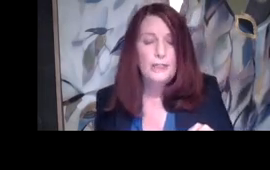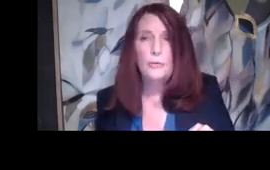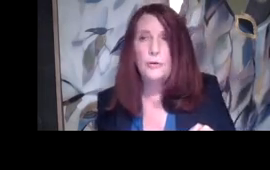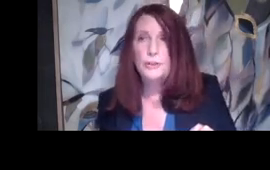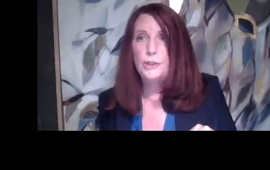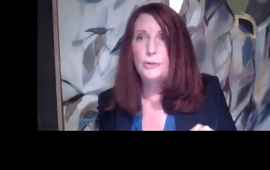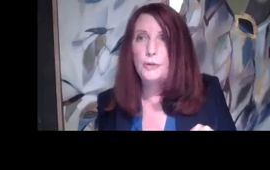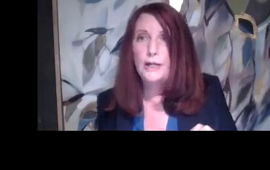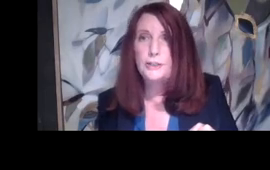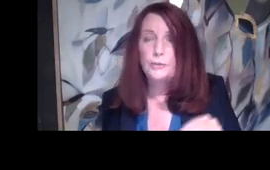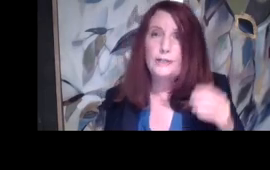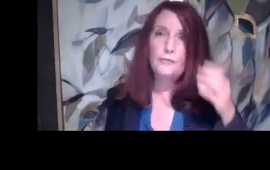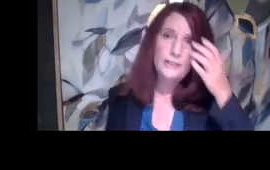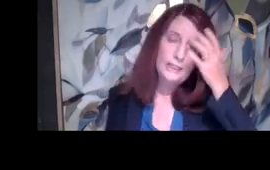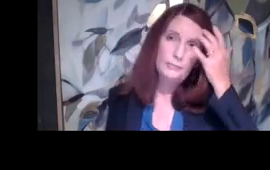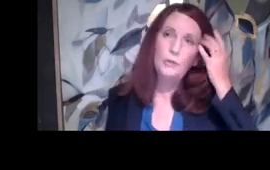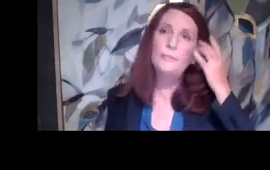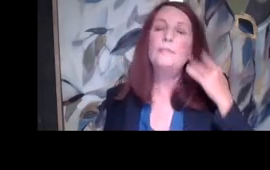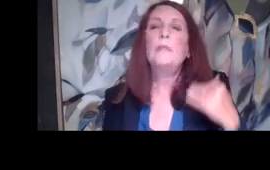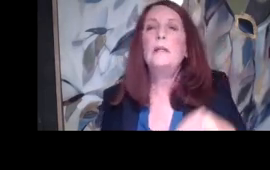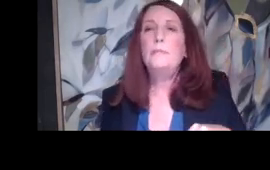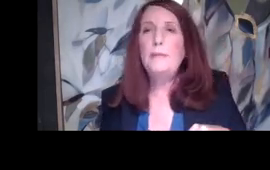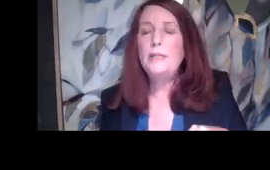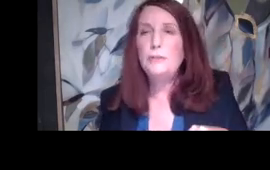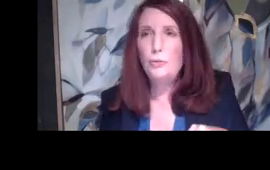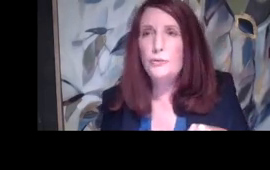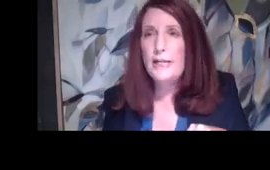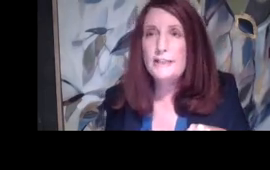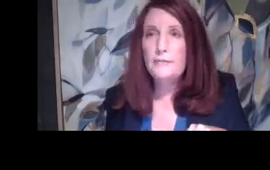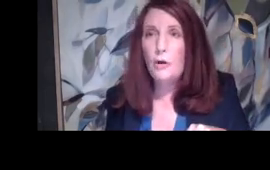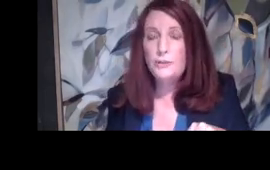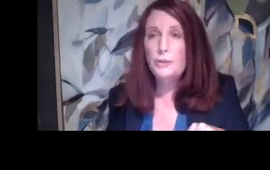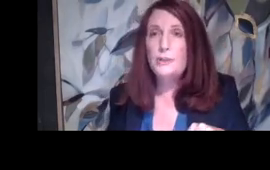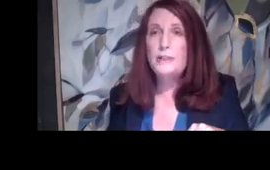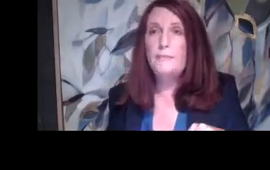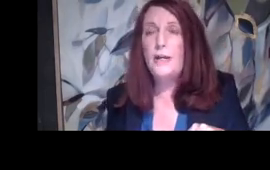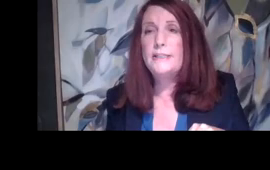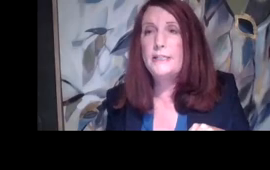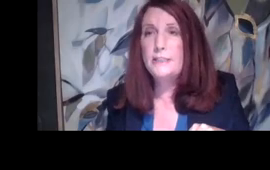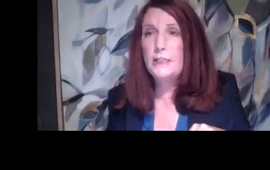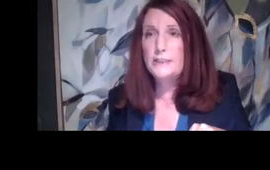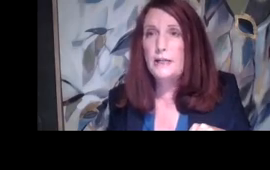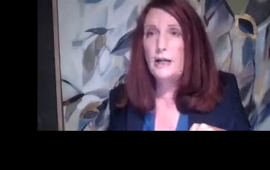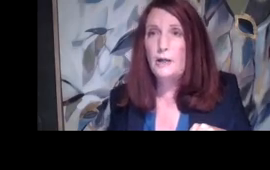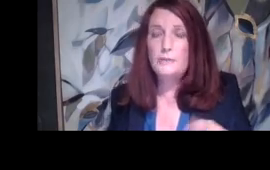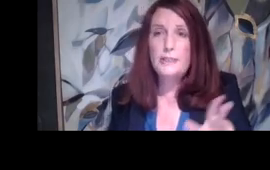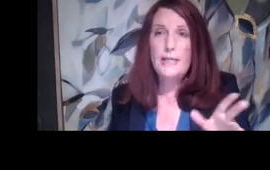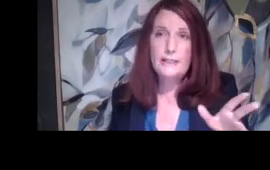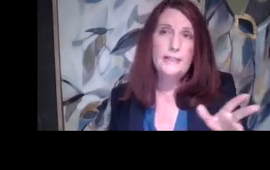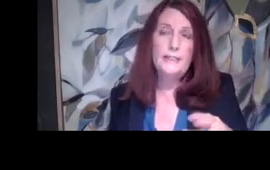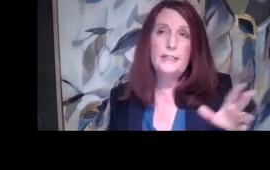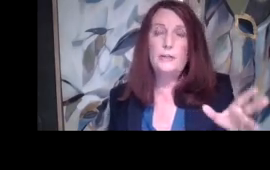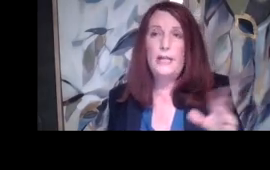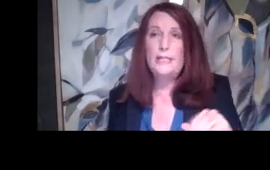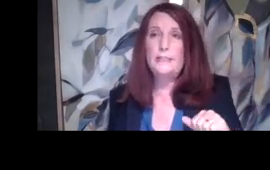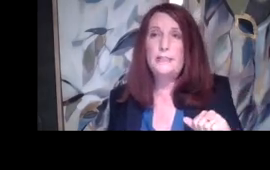um, in order to, uh, do it. For example, maybe a school signs up all the students up for SATs, uh, to take